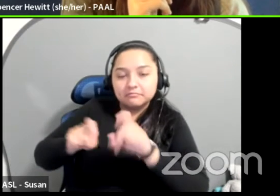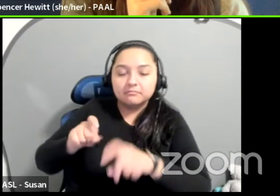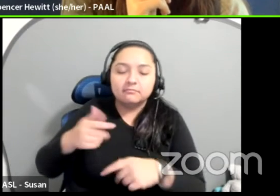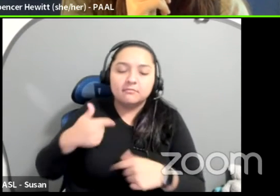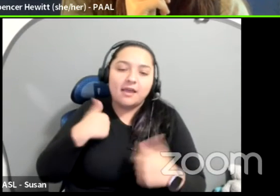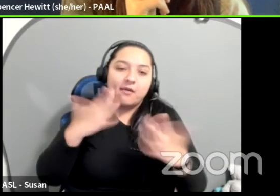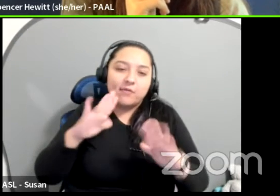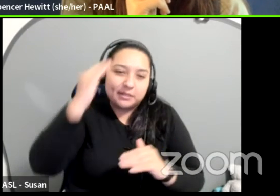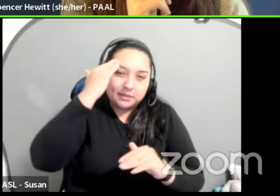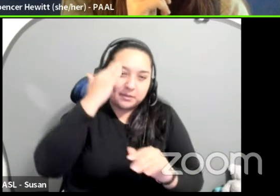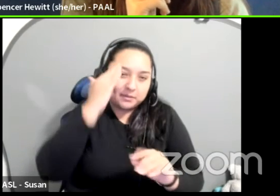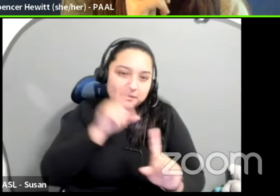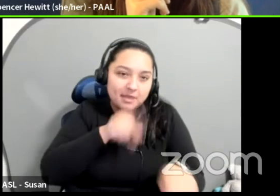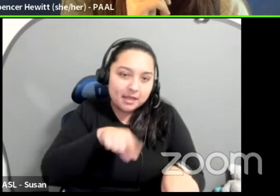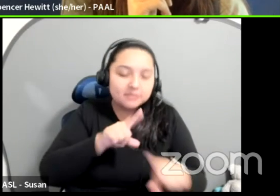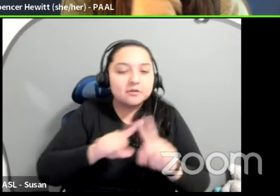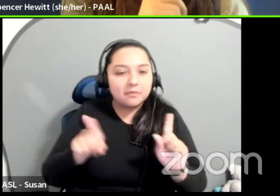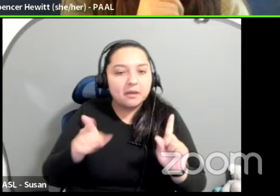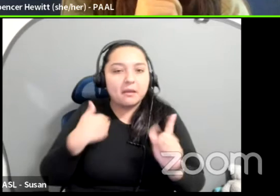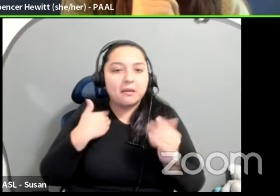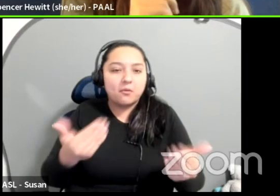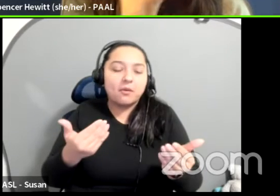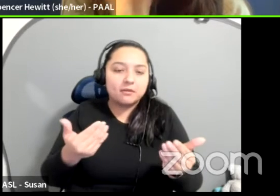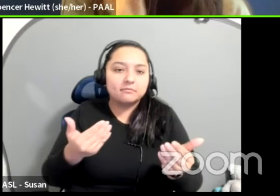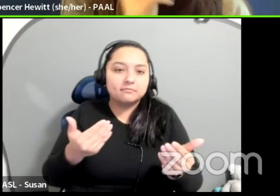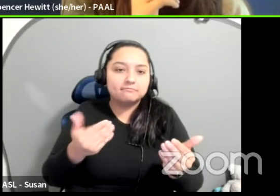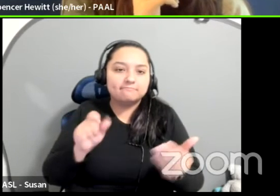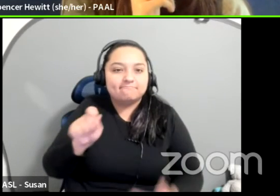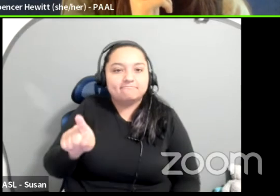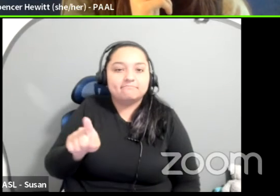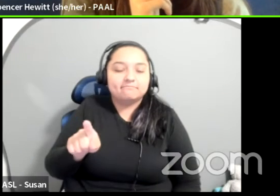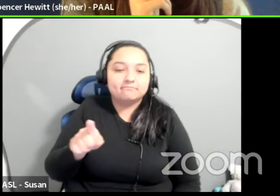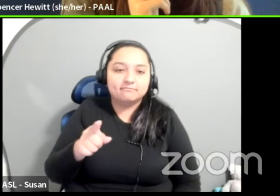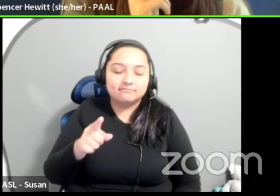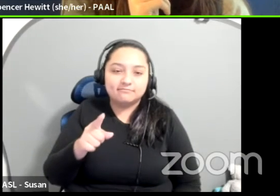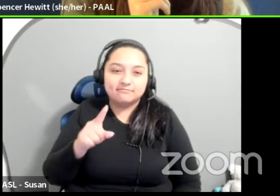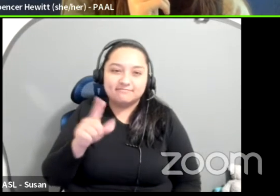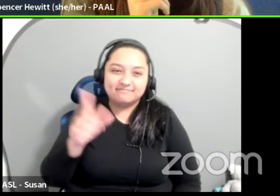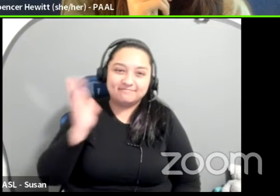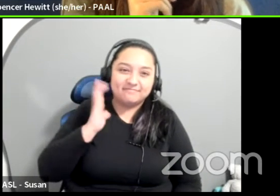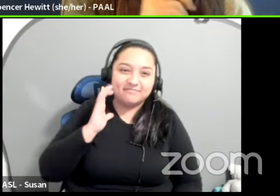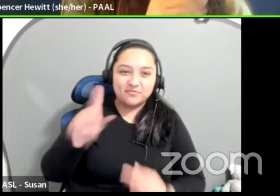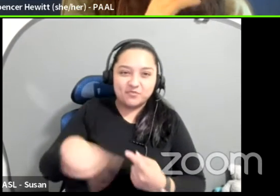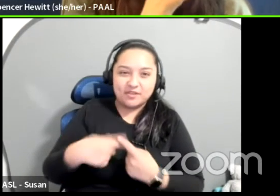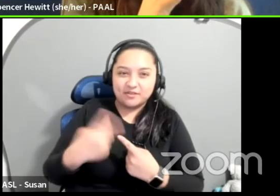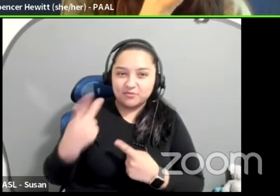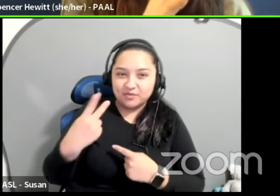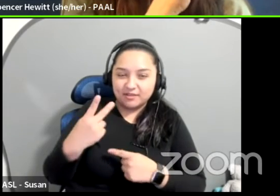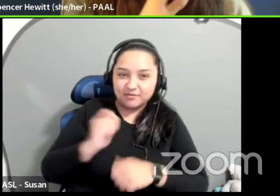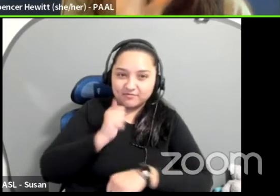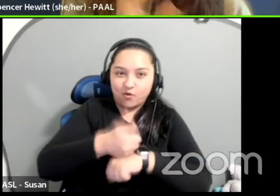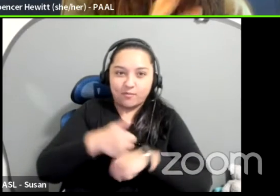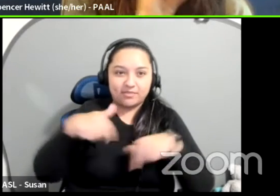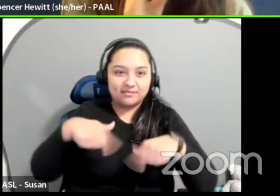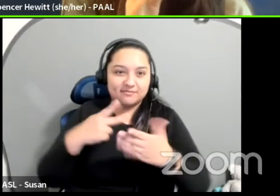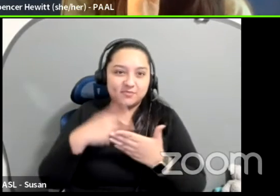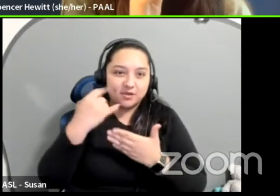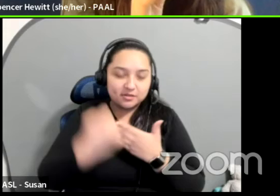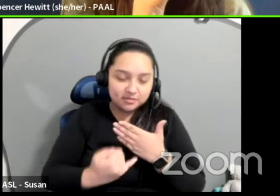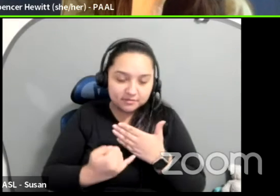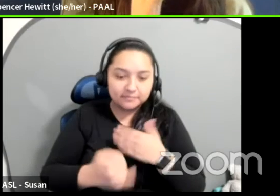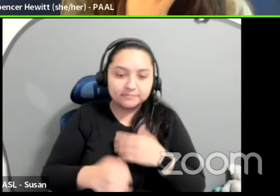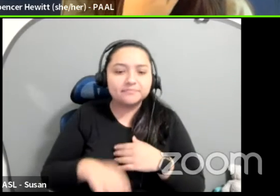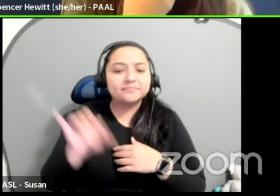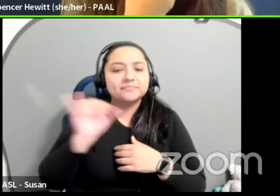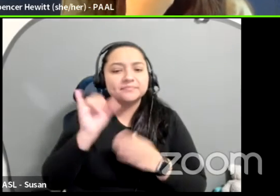I'll take folks on the journey of the questions that I would actually ask you when we were forming this project. And I just want to share with everyone on this